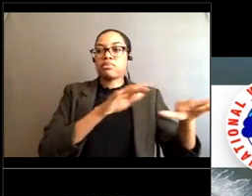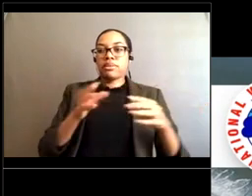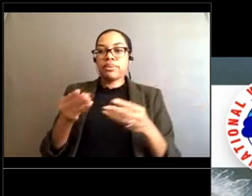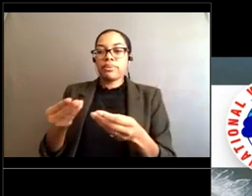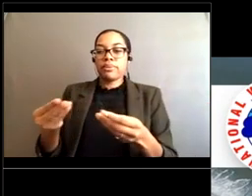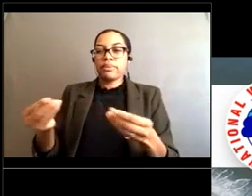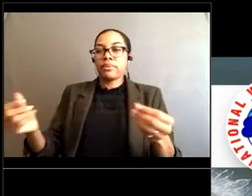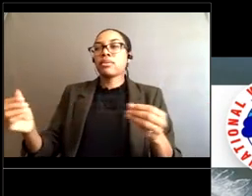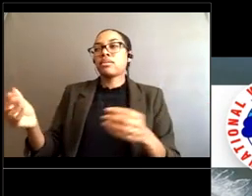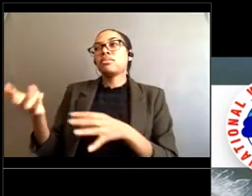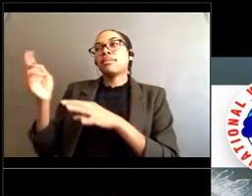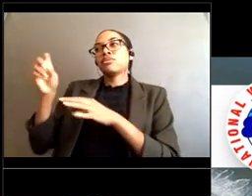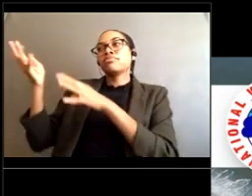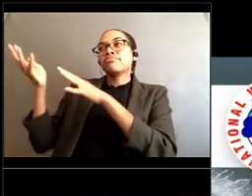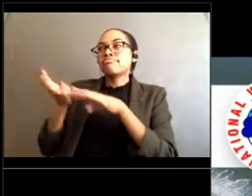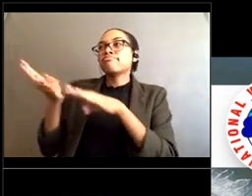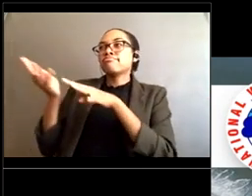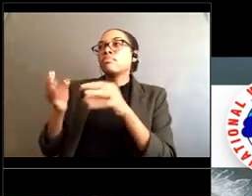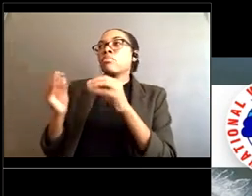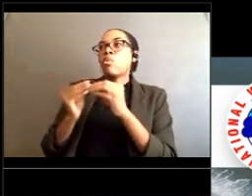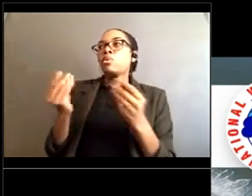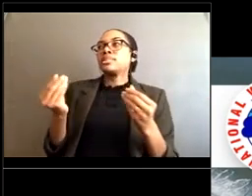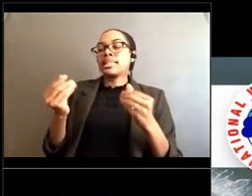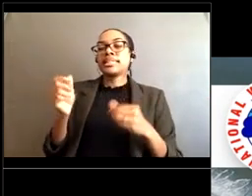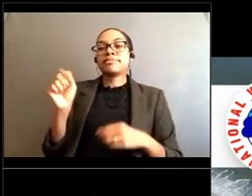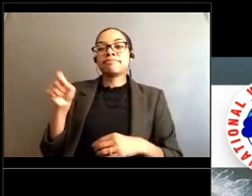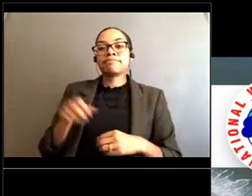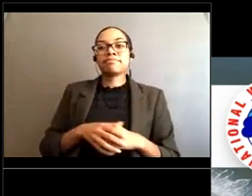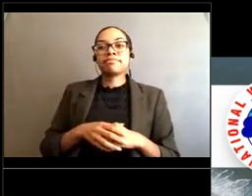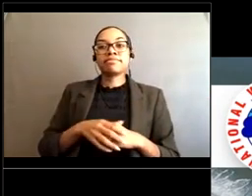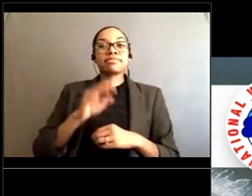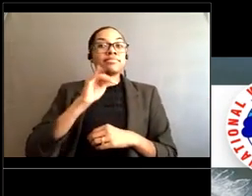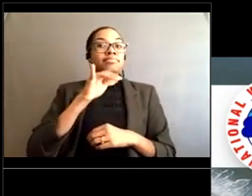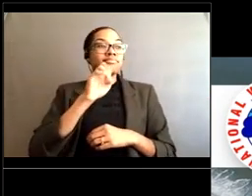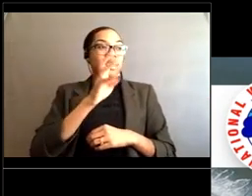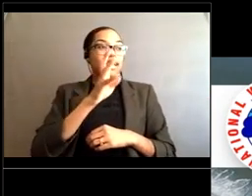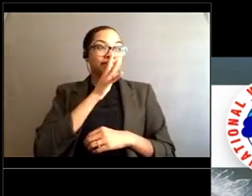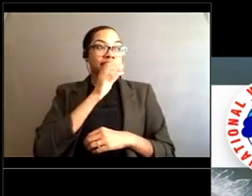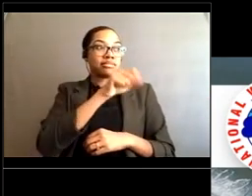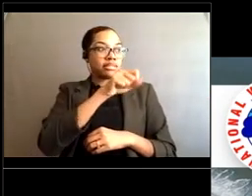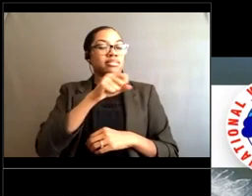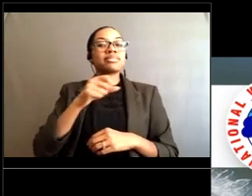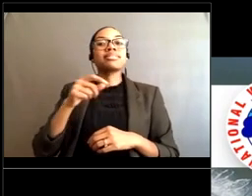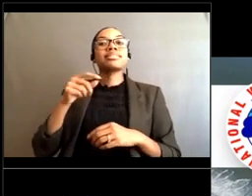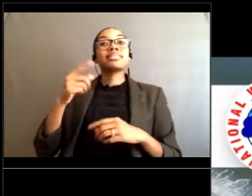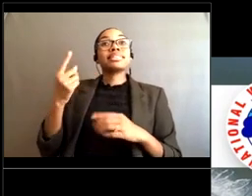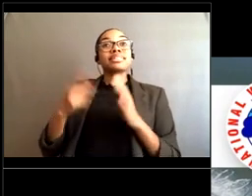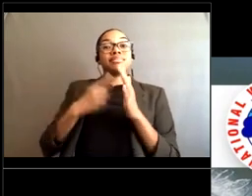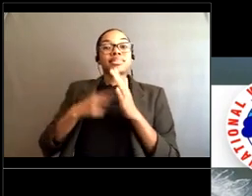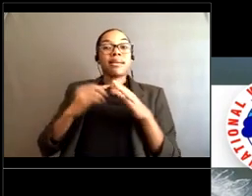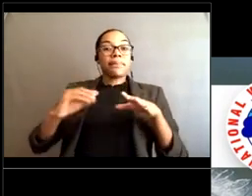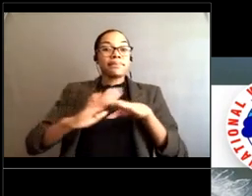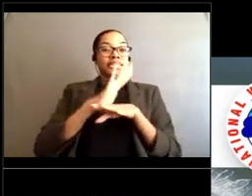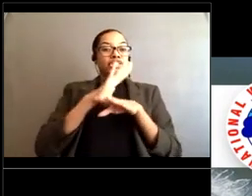And this is mike speaking A lot of times they change under the water where you can't see